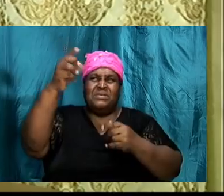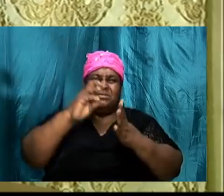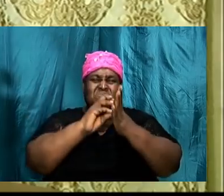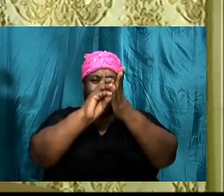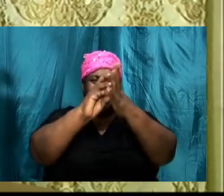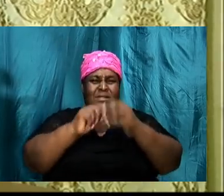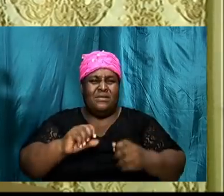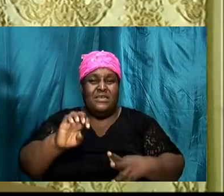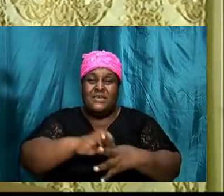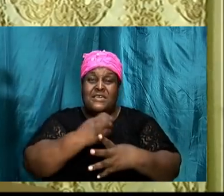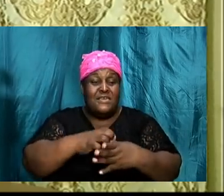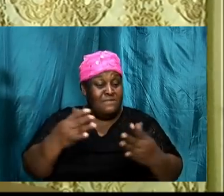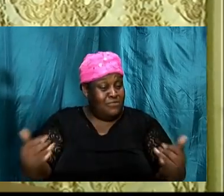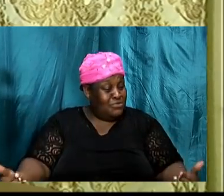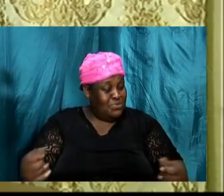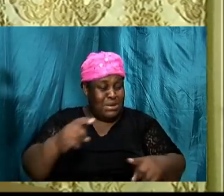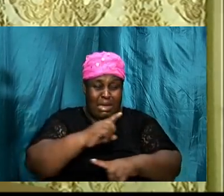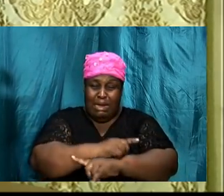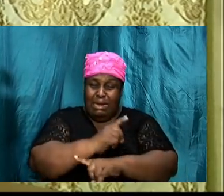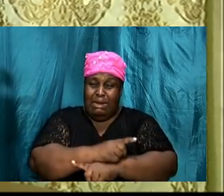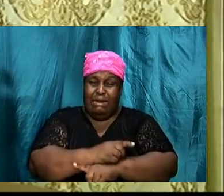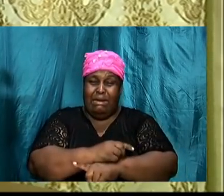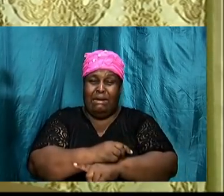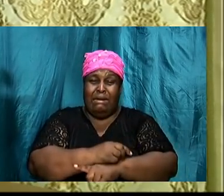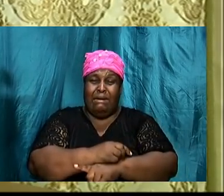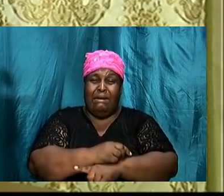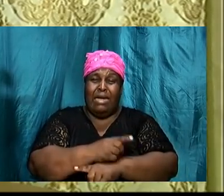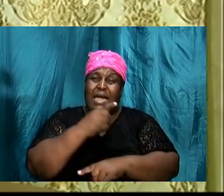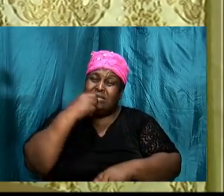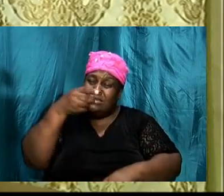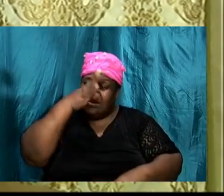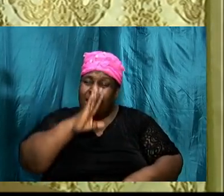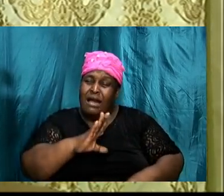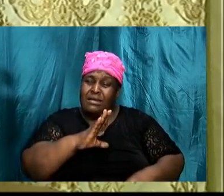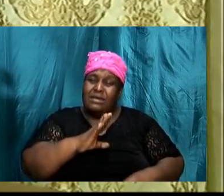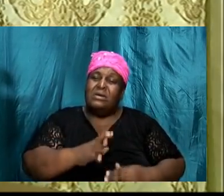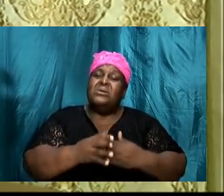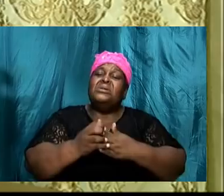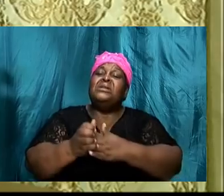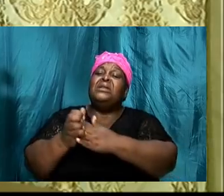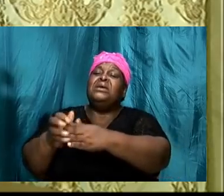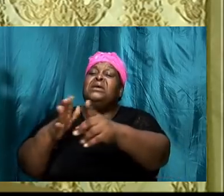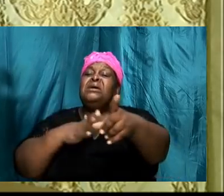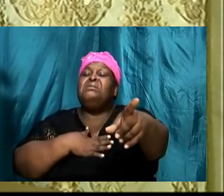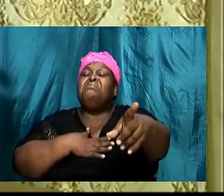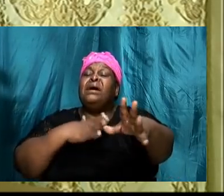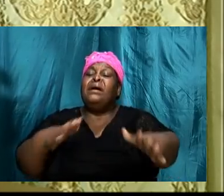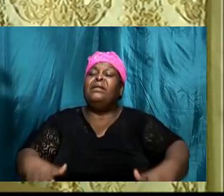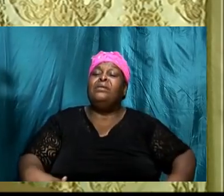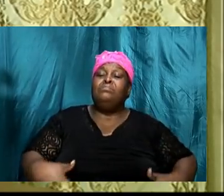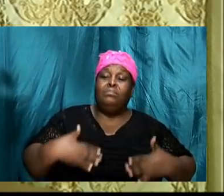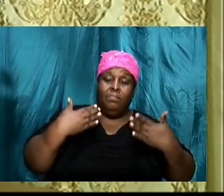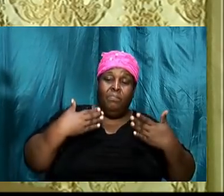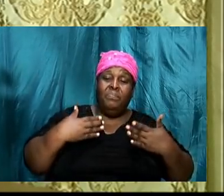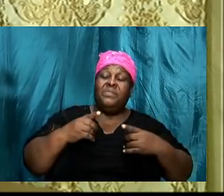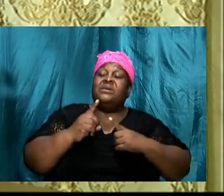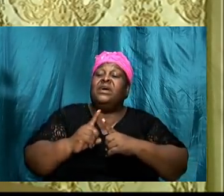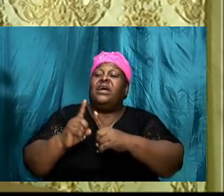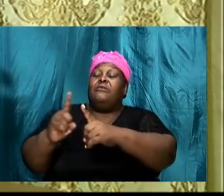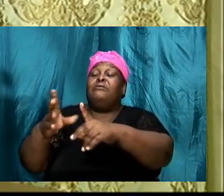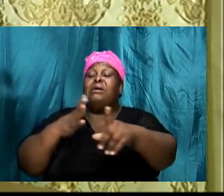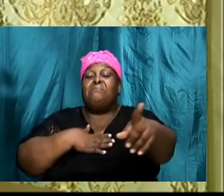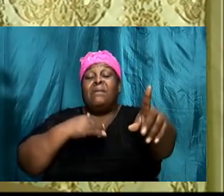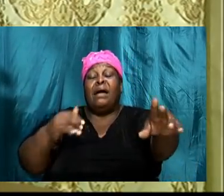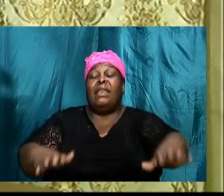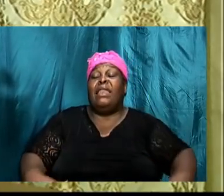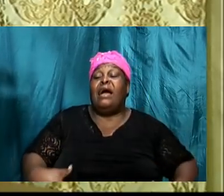look here just lead my life direct my life because I want to make sure that my